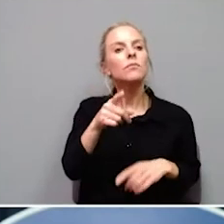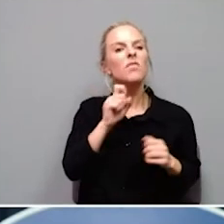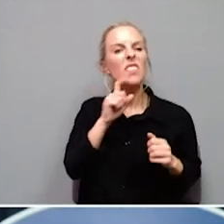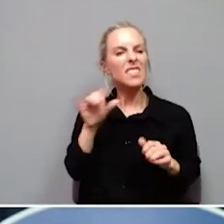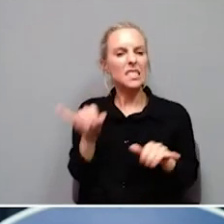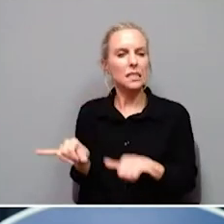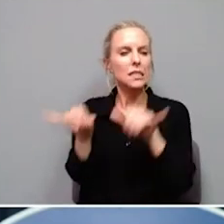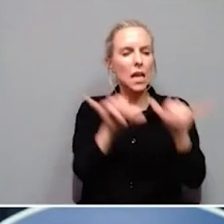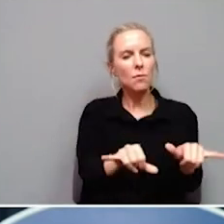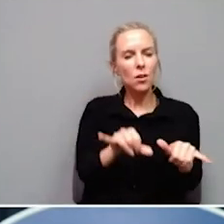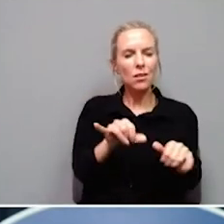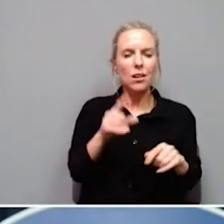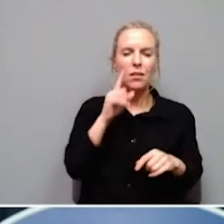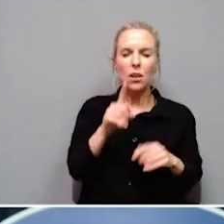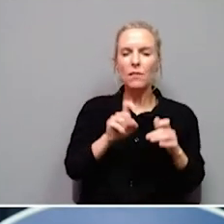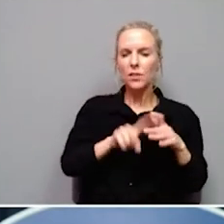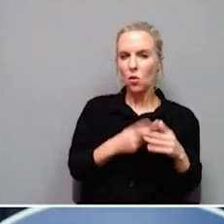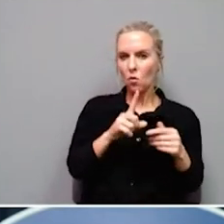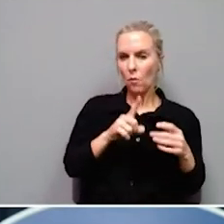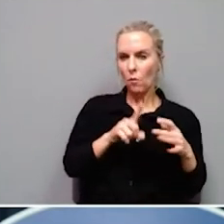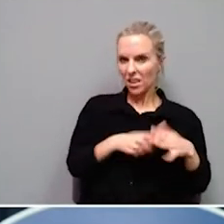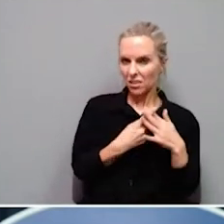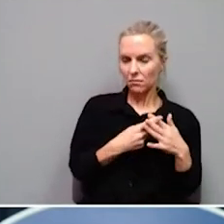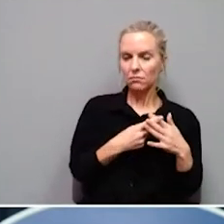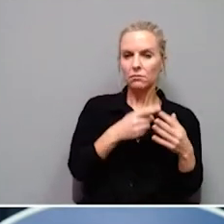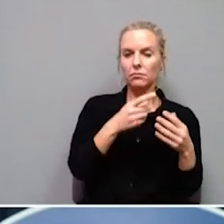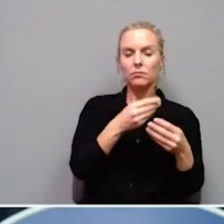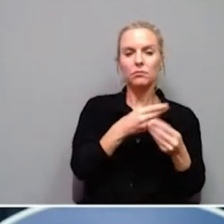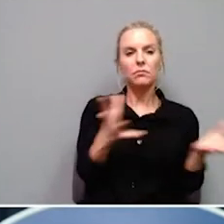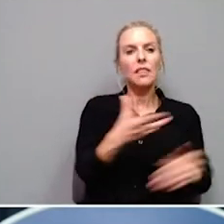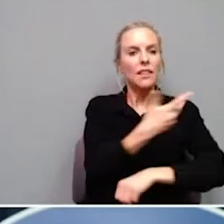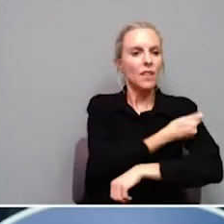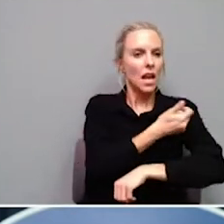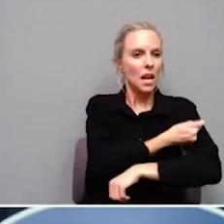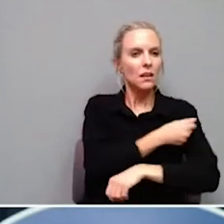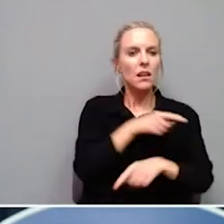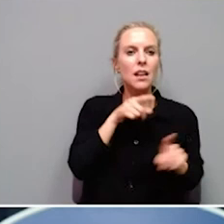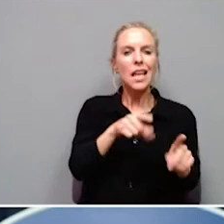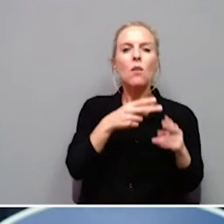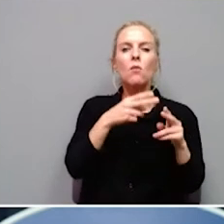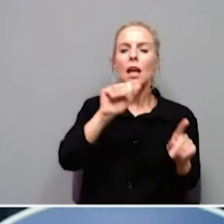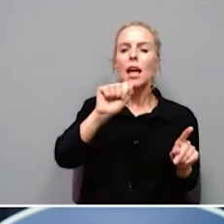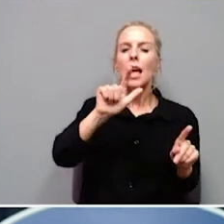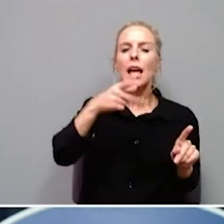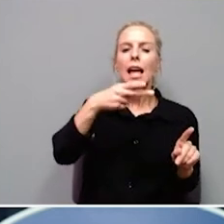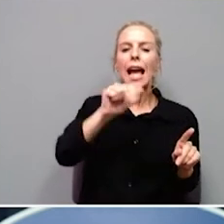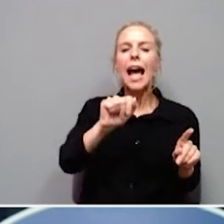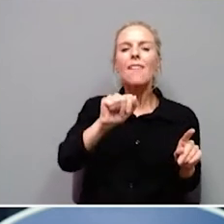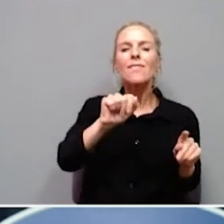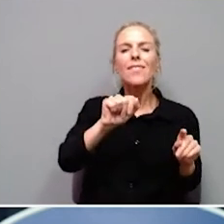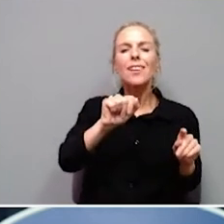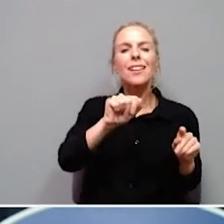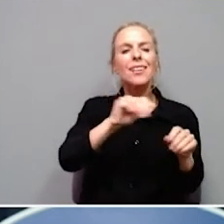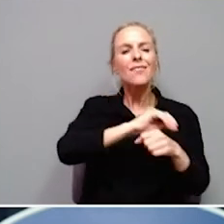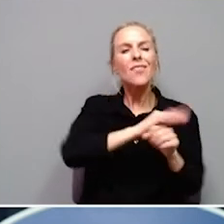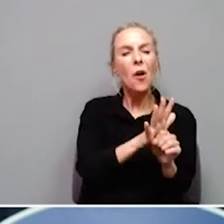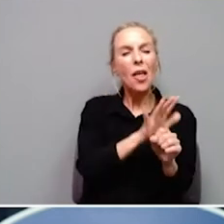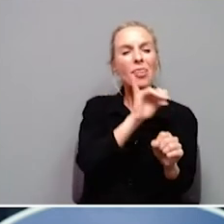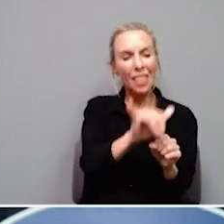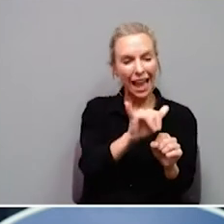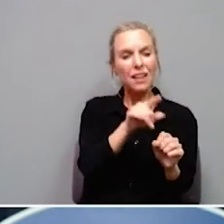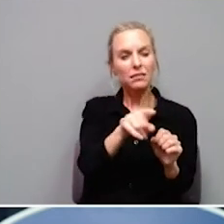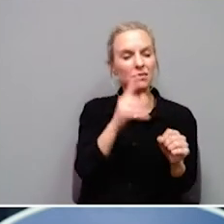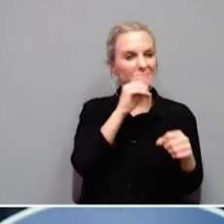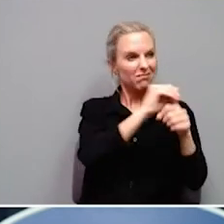As coronavirus cases continue to fall in Kentucky, Governor Andy Beshear is warning school systems not to relax too quickly.